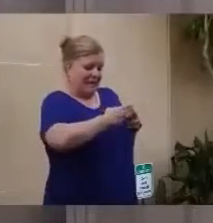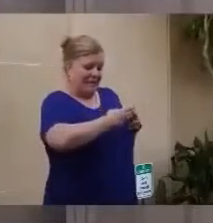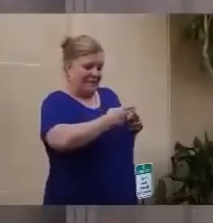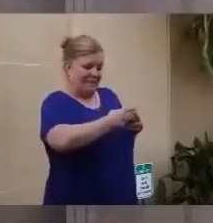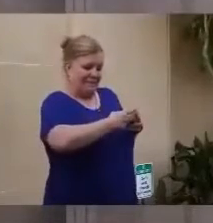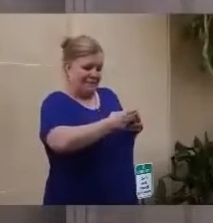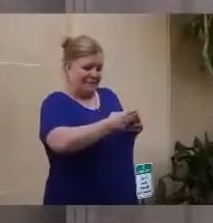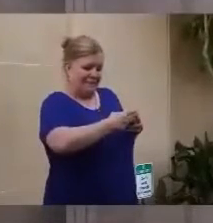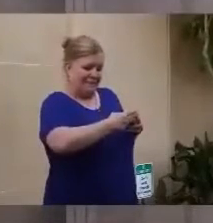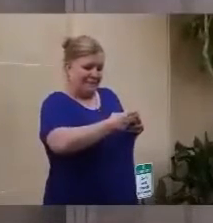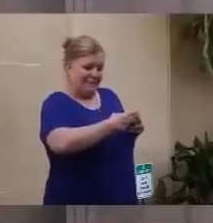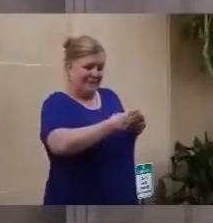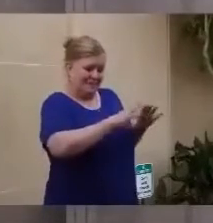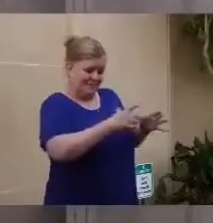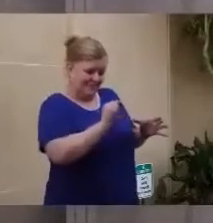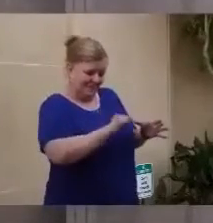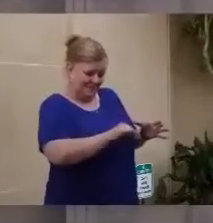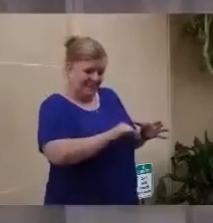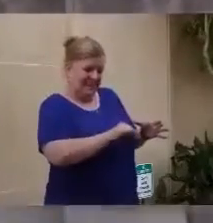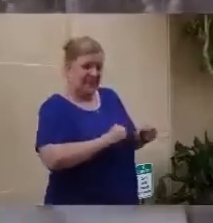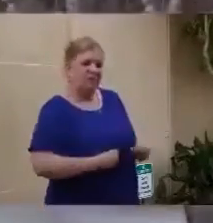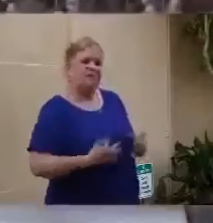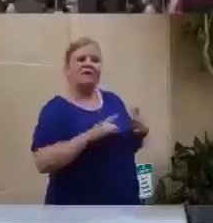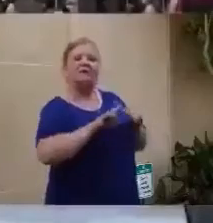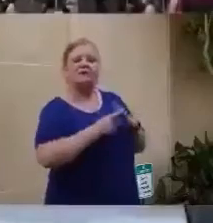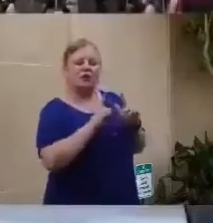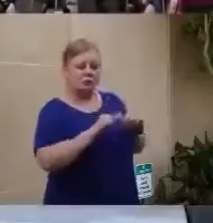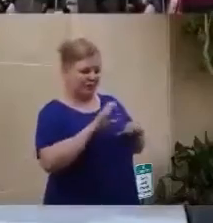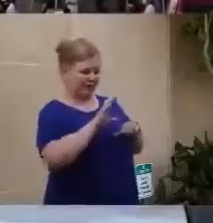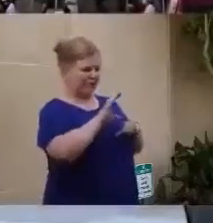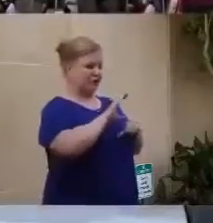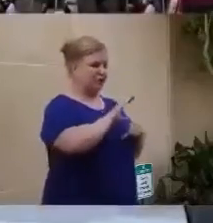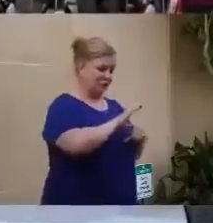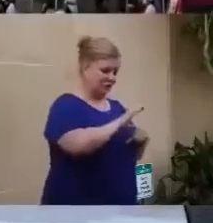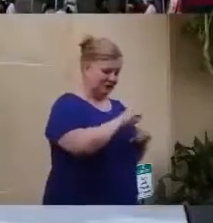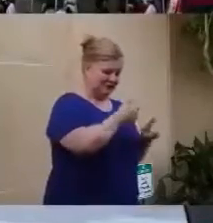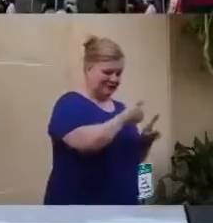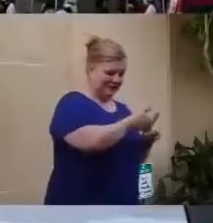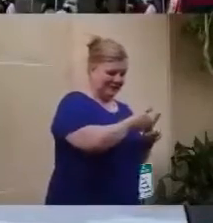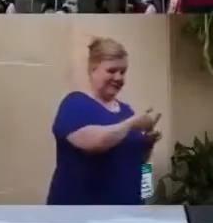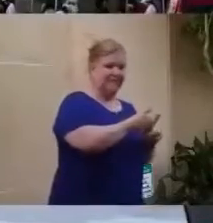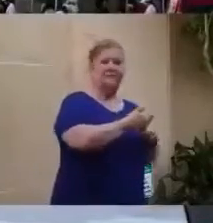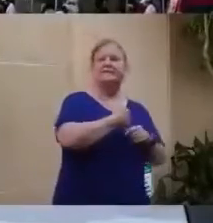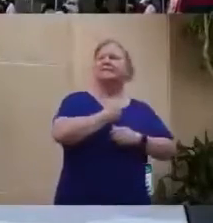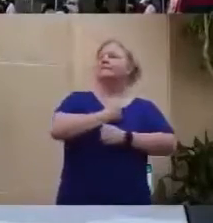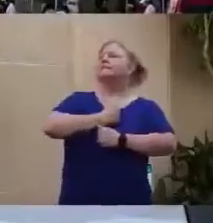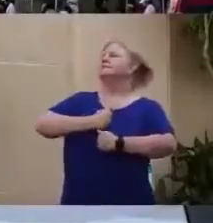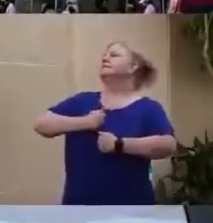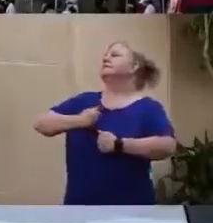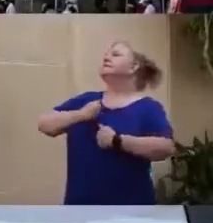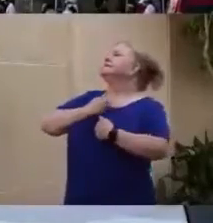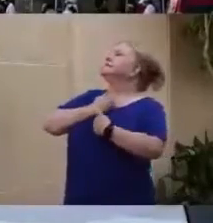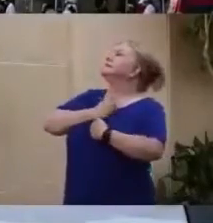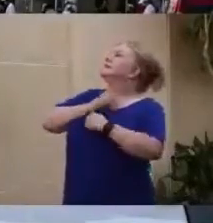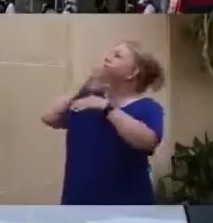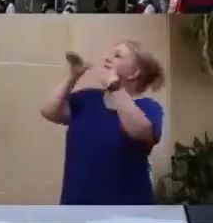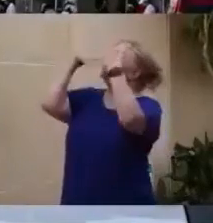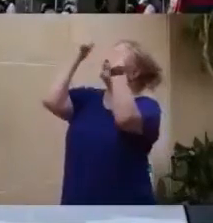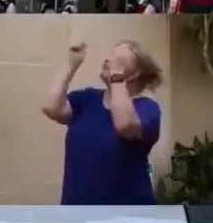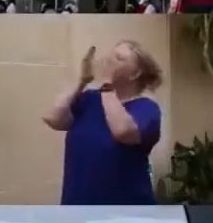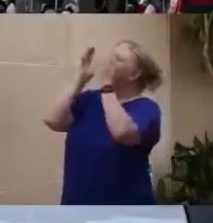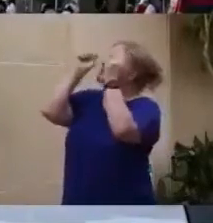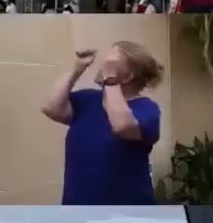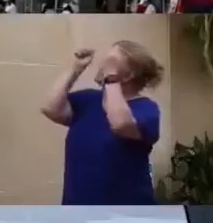revival begins when the church repents. And our Heavenly Father